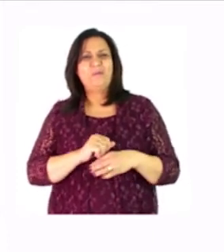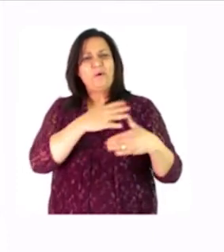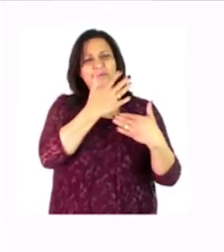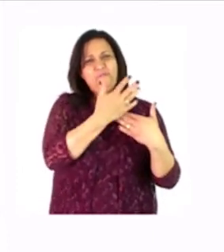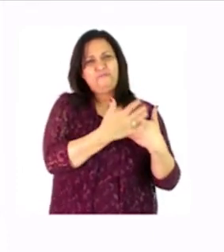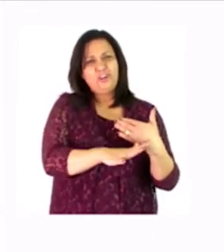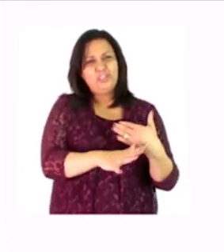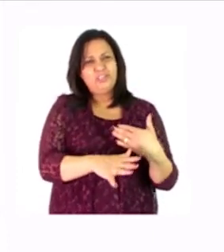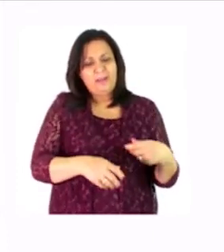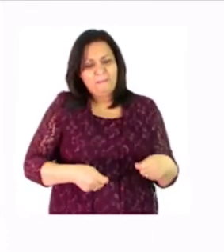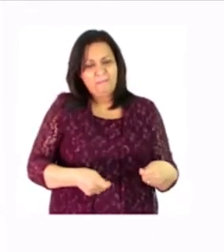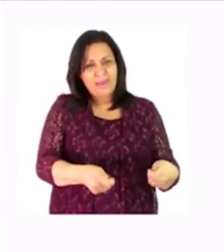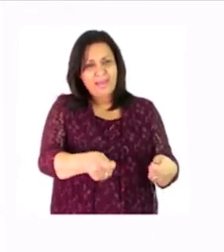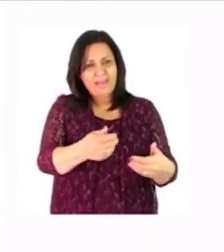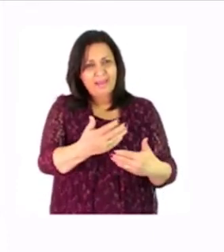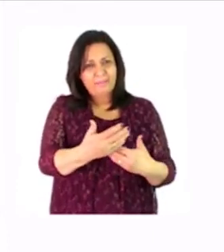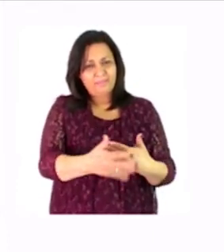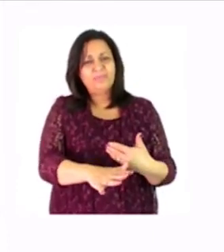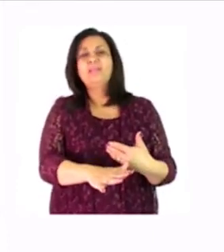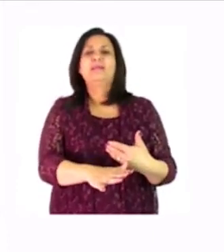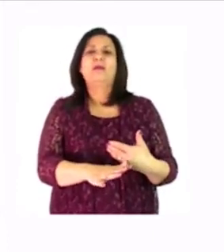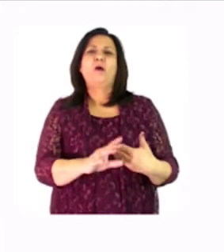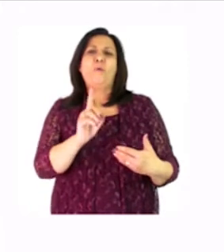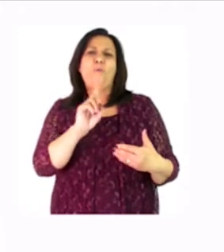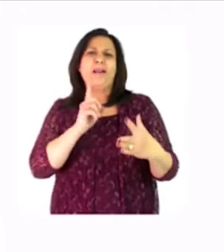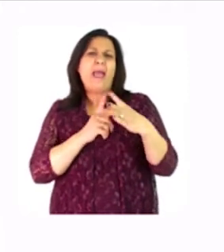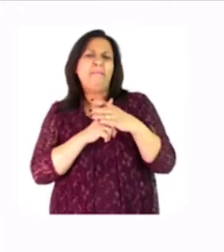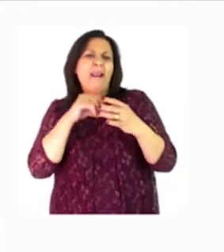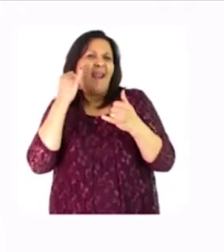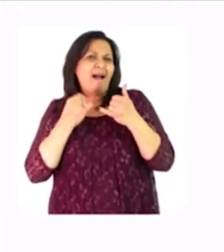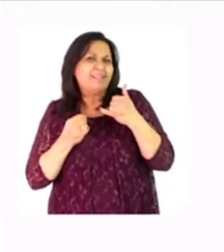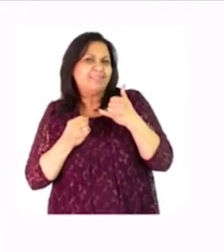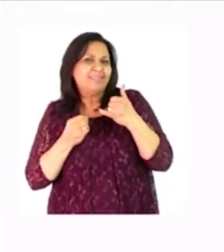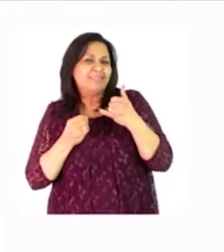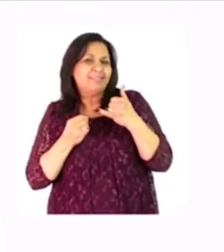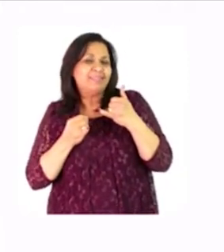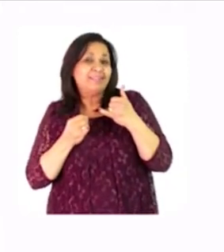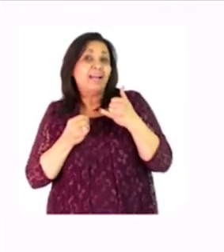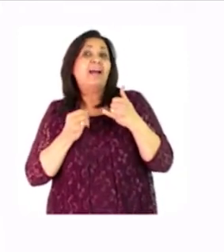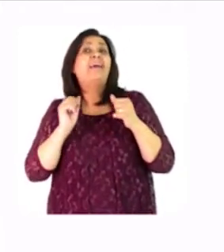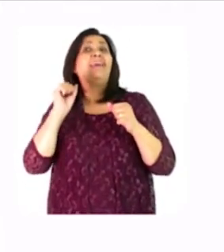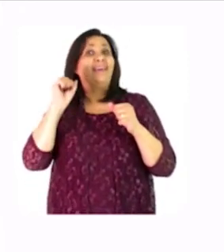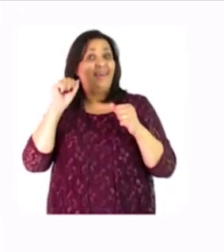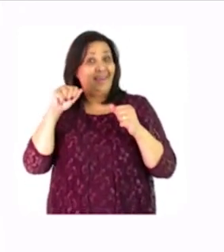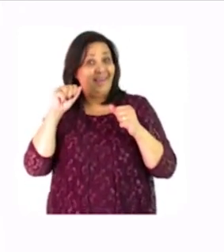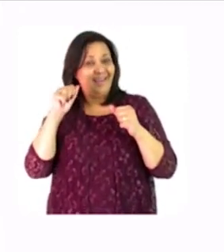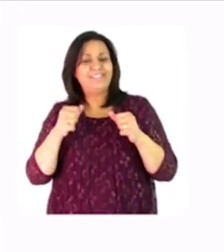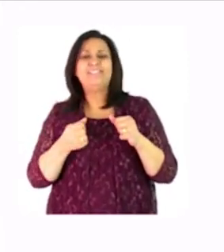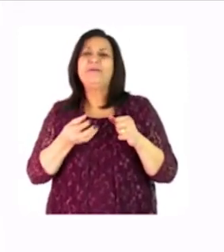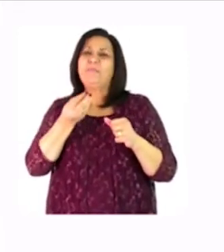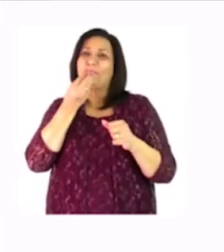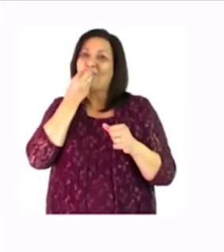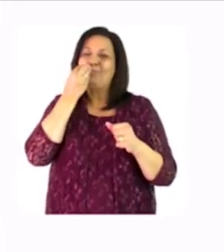baked the cookies cookies what happens last we can be eat we can be able